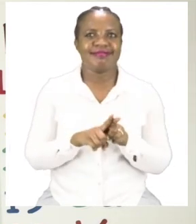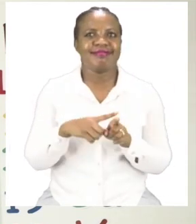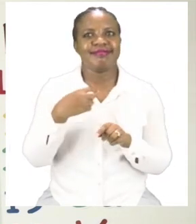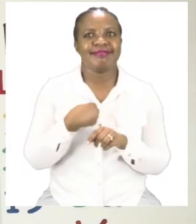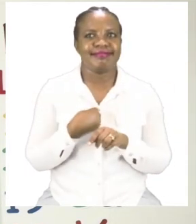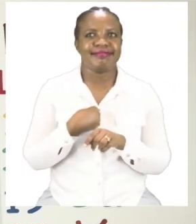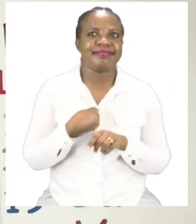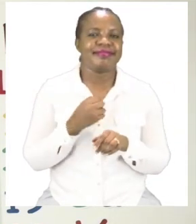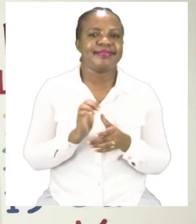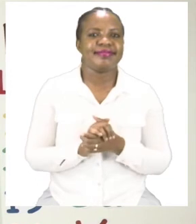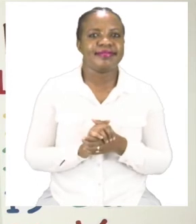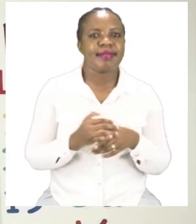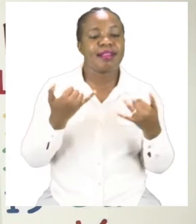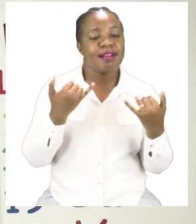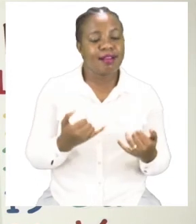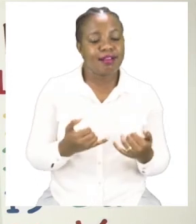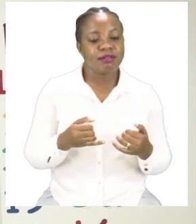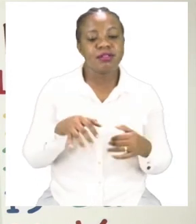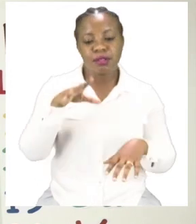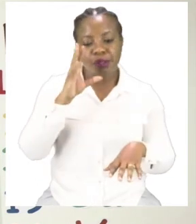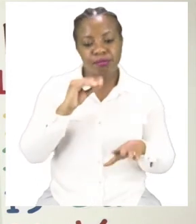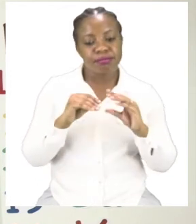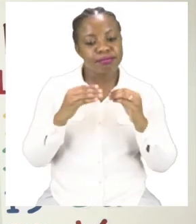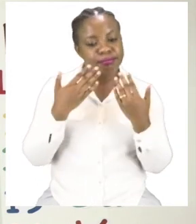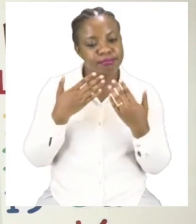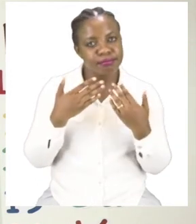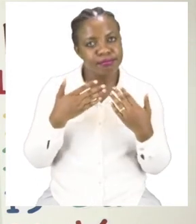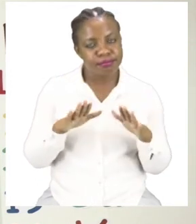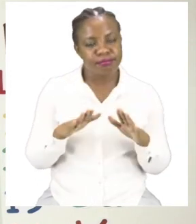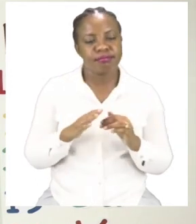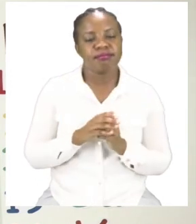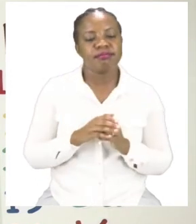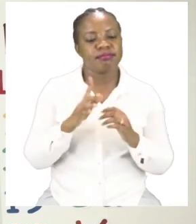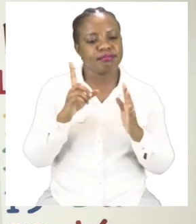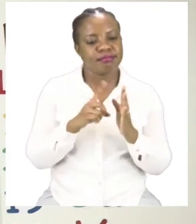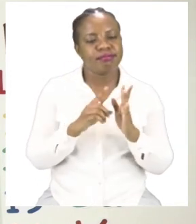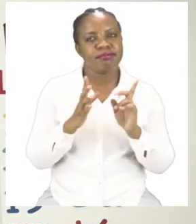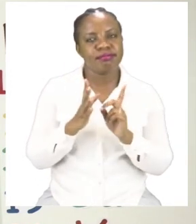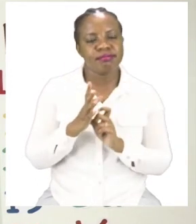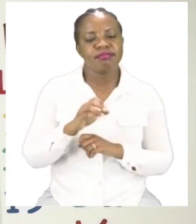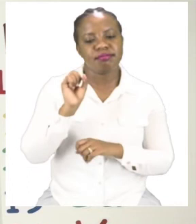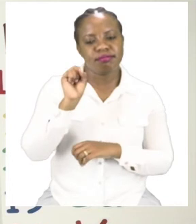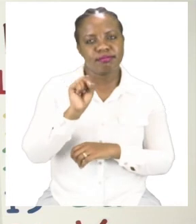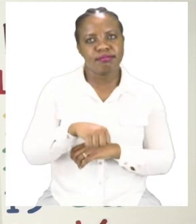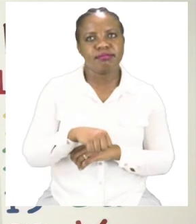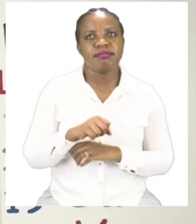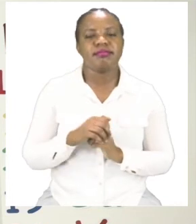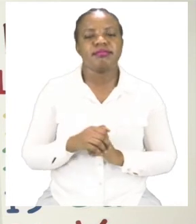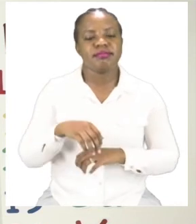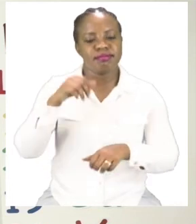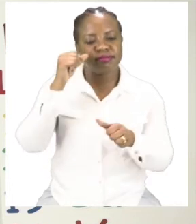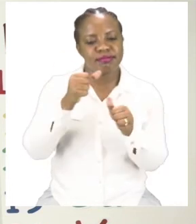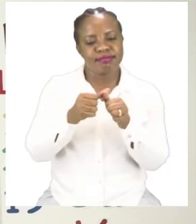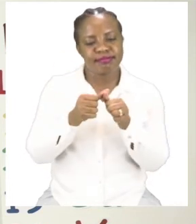Now that we are at the end of the lesson boys and girls, we need to sanitize. Remember, we need